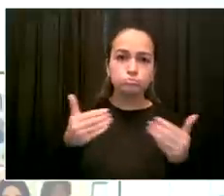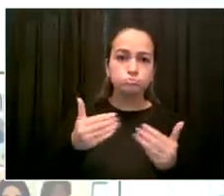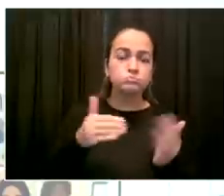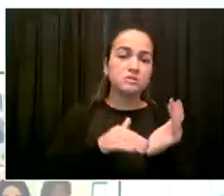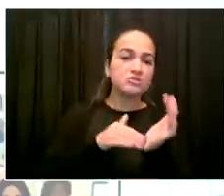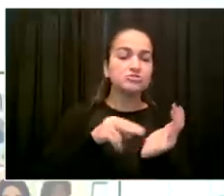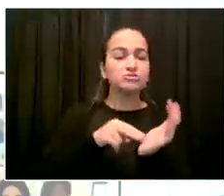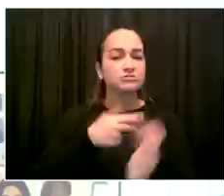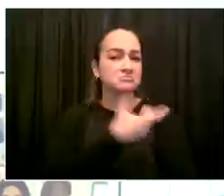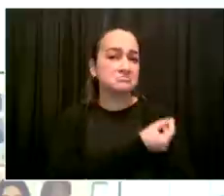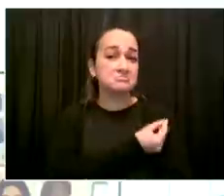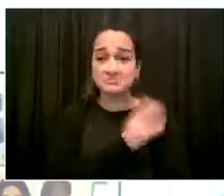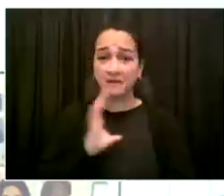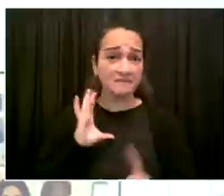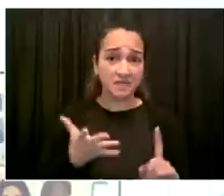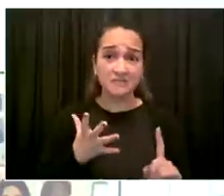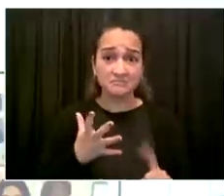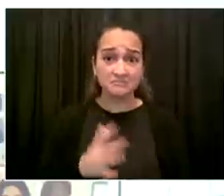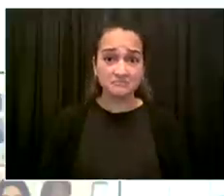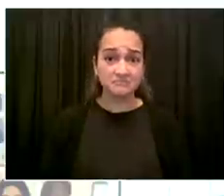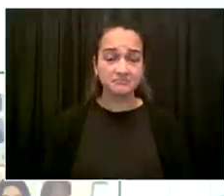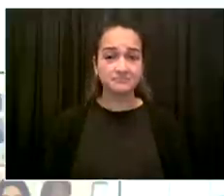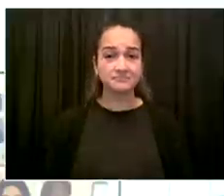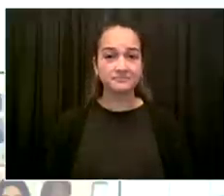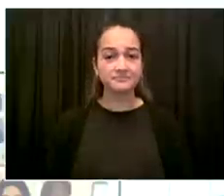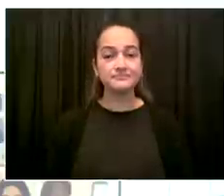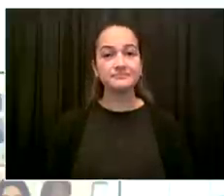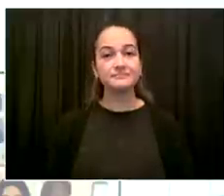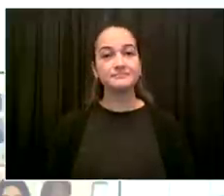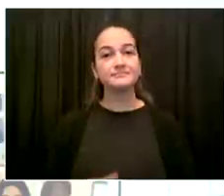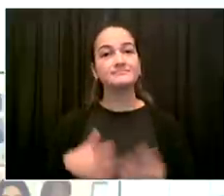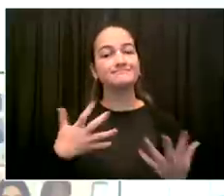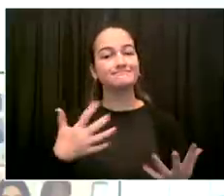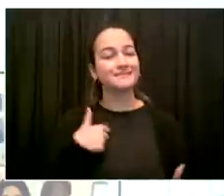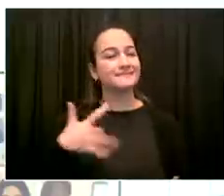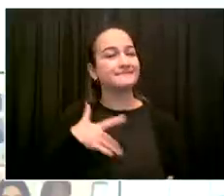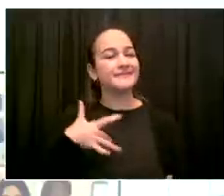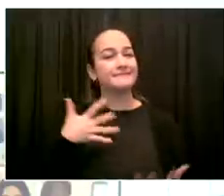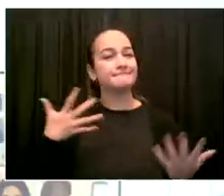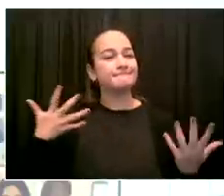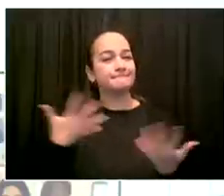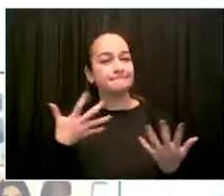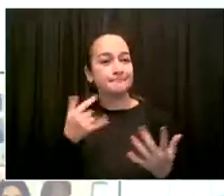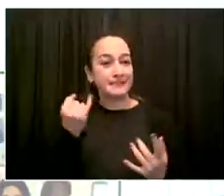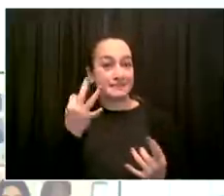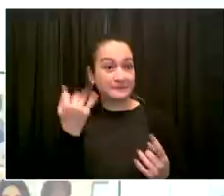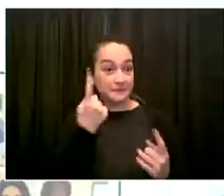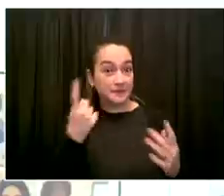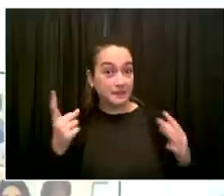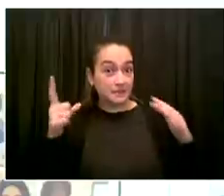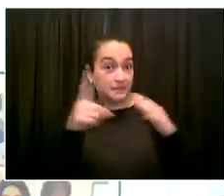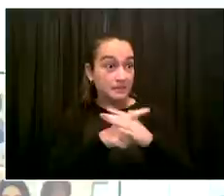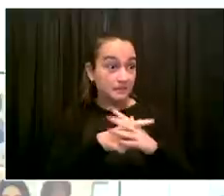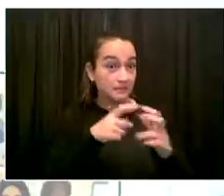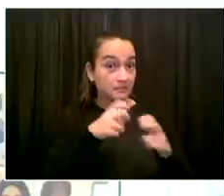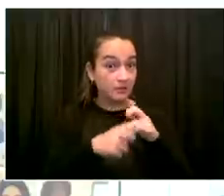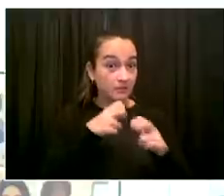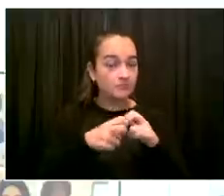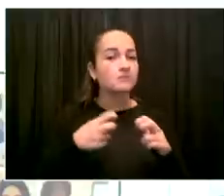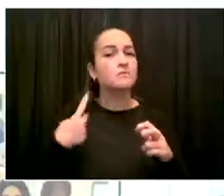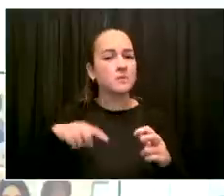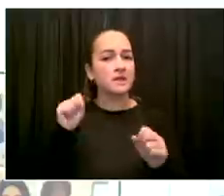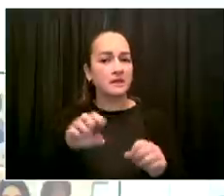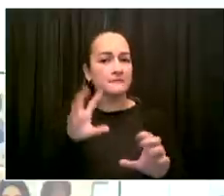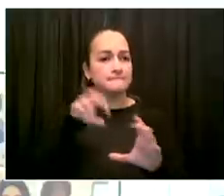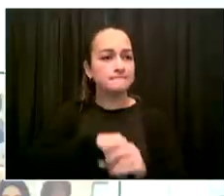may have to make some operational adjustments, particularly to ensure that, you know, the places that staffing